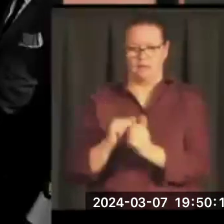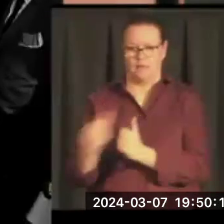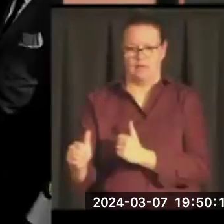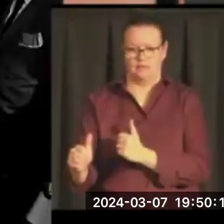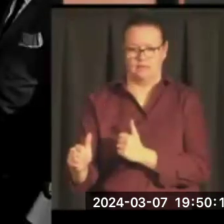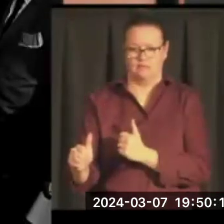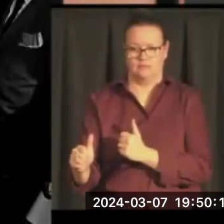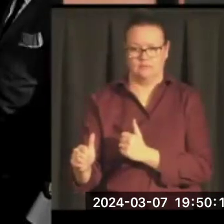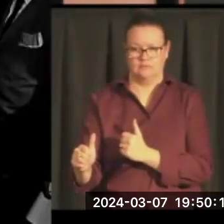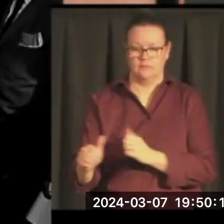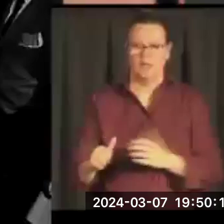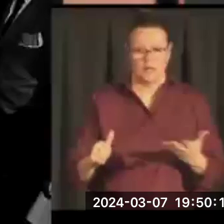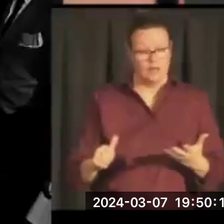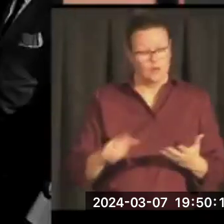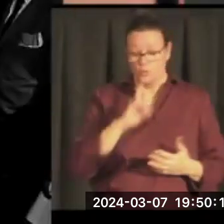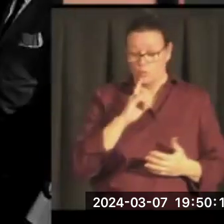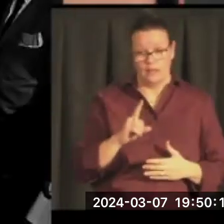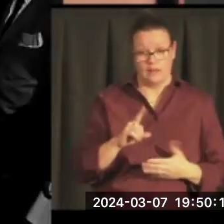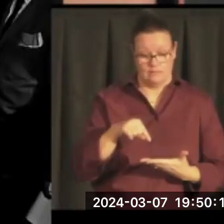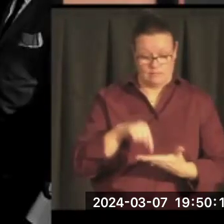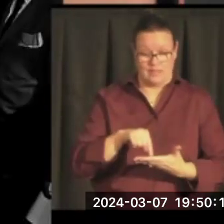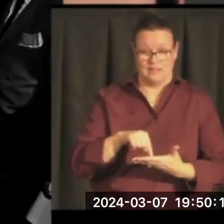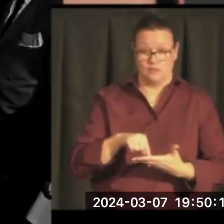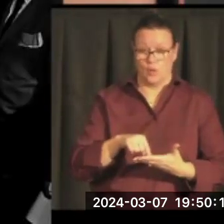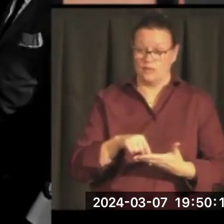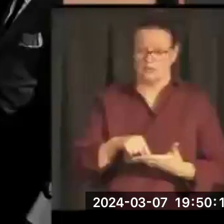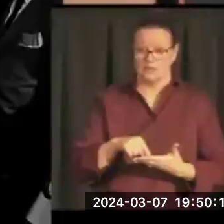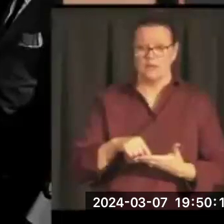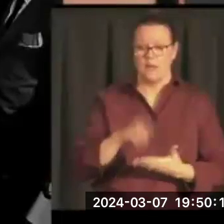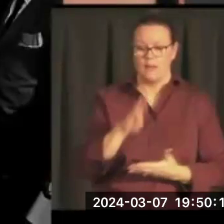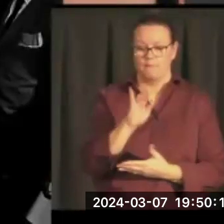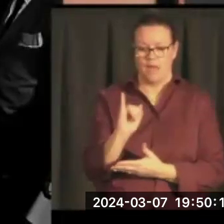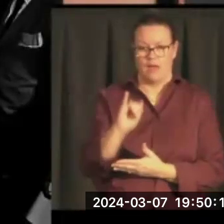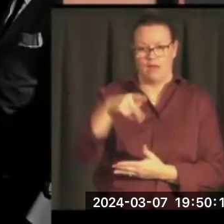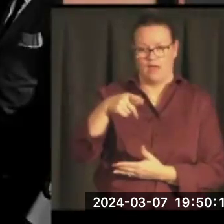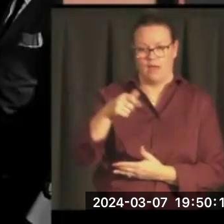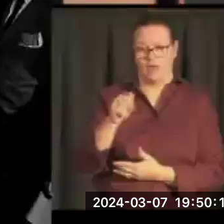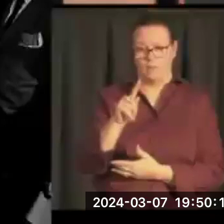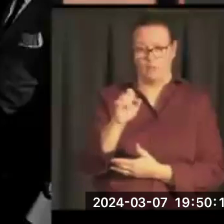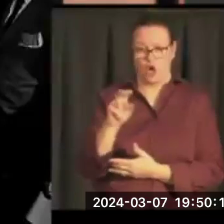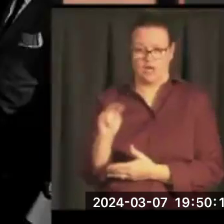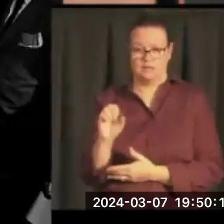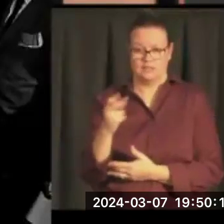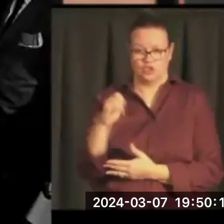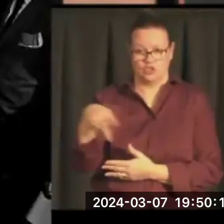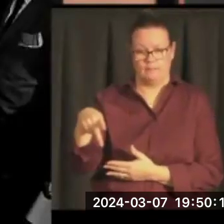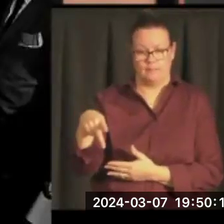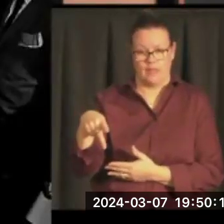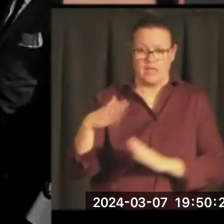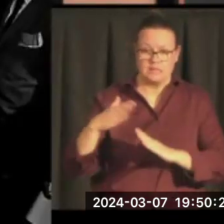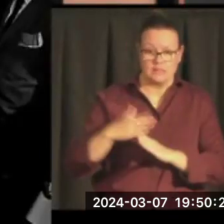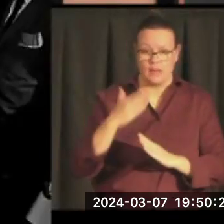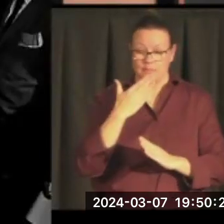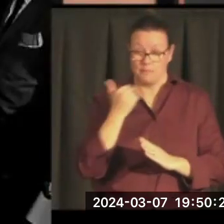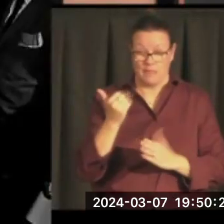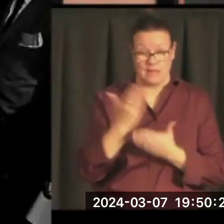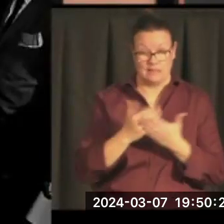clearly a model, a triumph of bipartisanship. It's probably the greatest piece of legislation in the